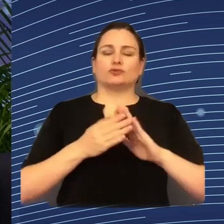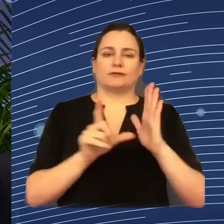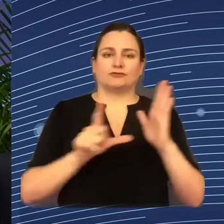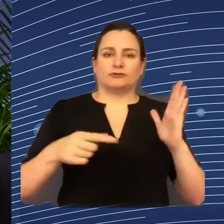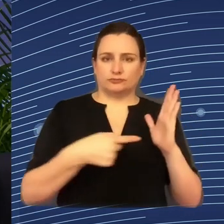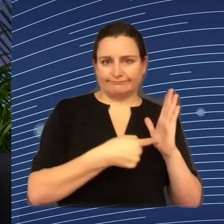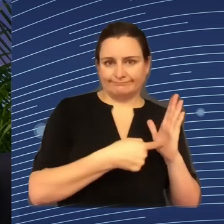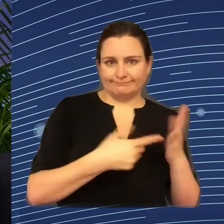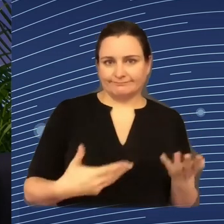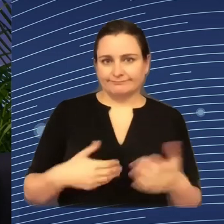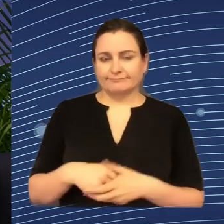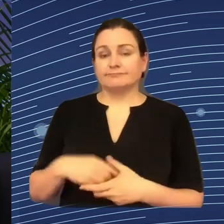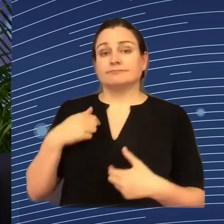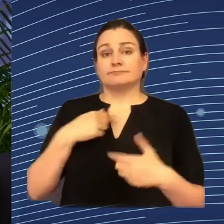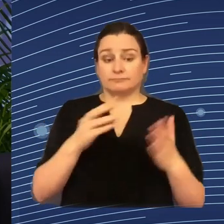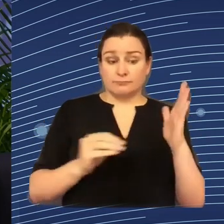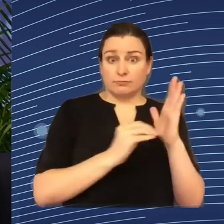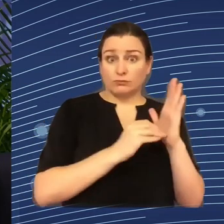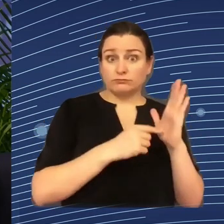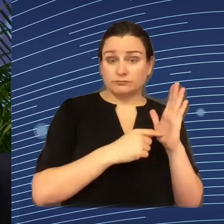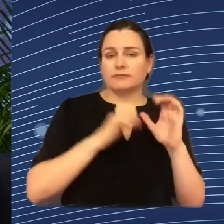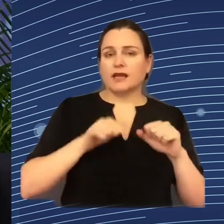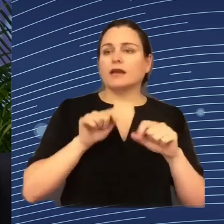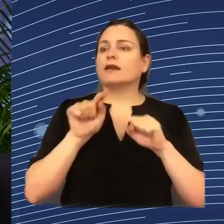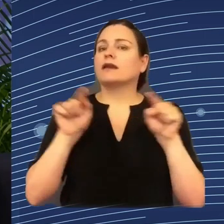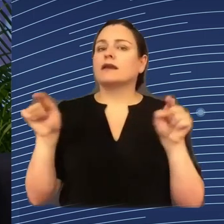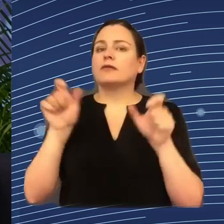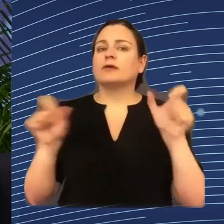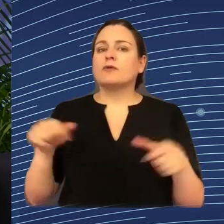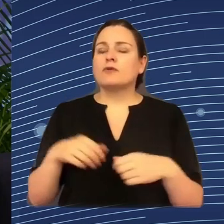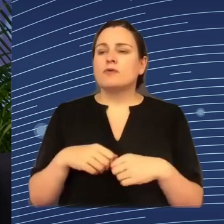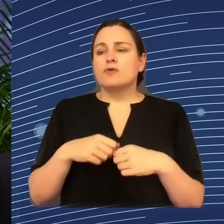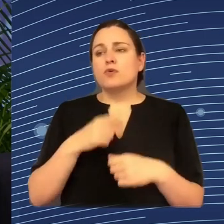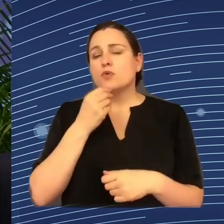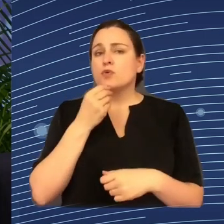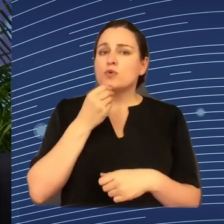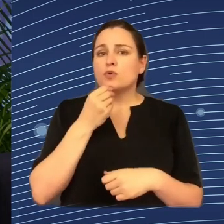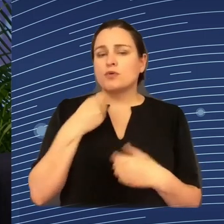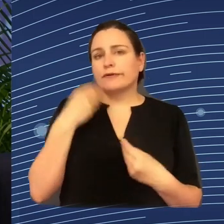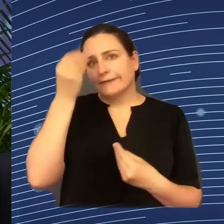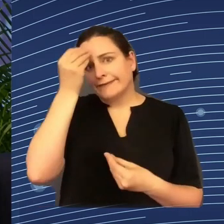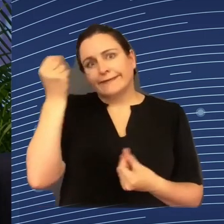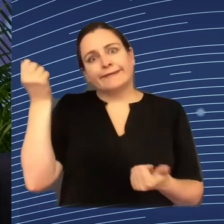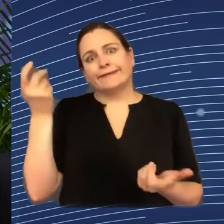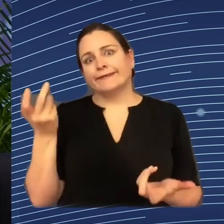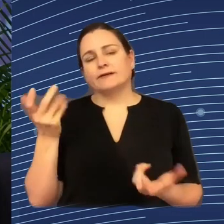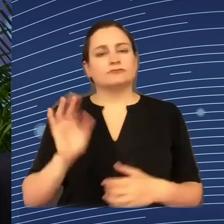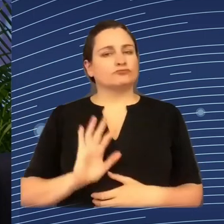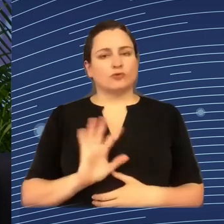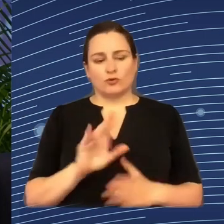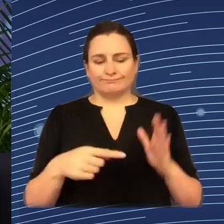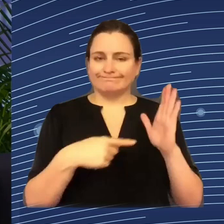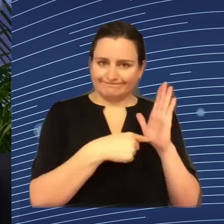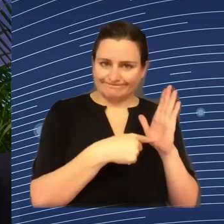so that not someone out there can say, oops, I forgot that also the social legislation in Europe applies to my